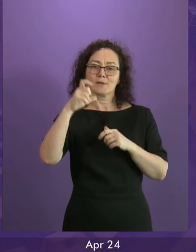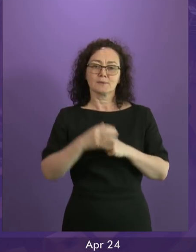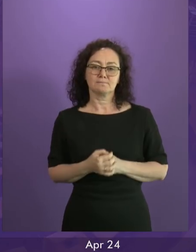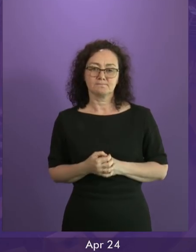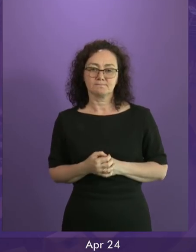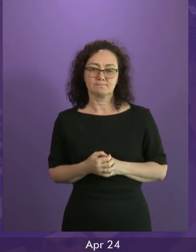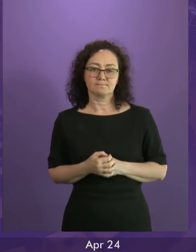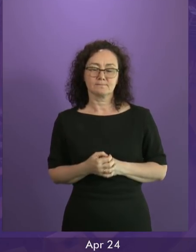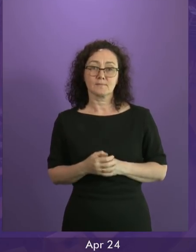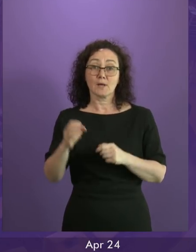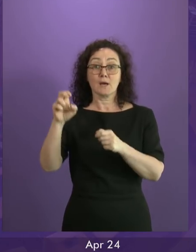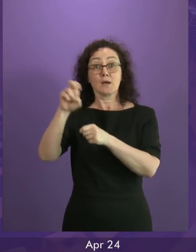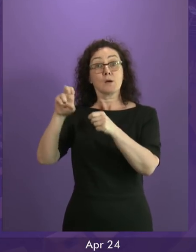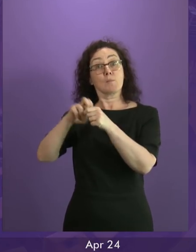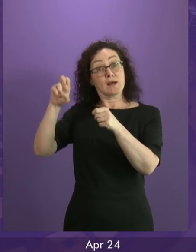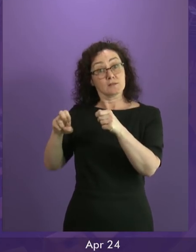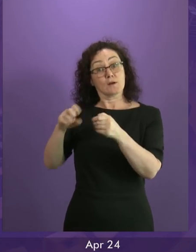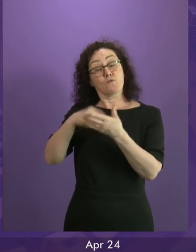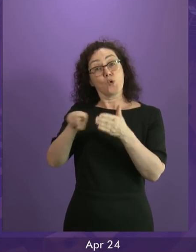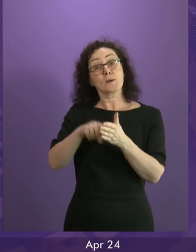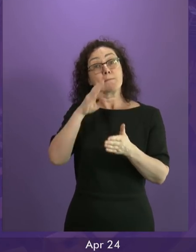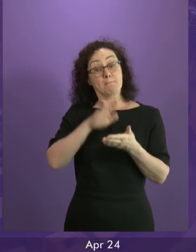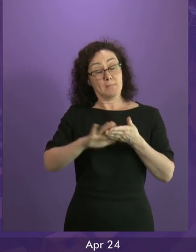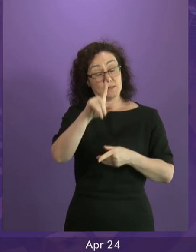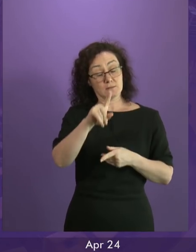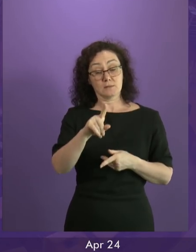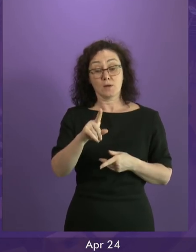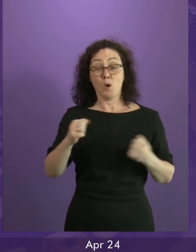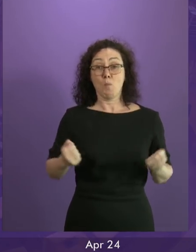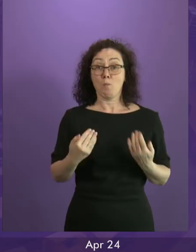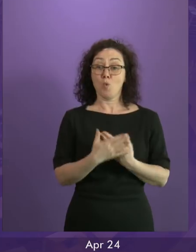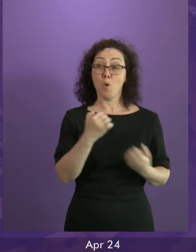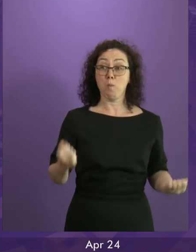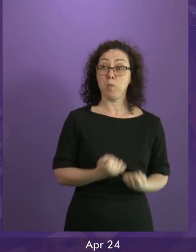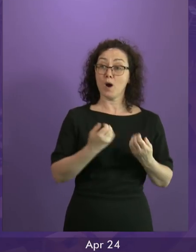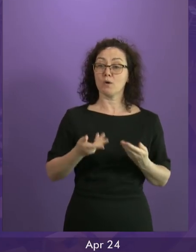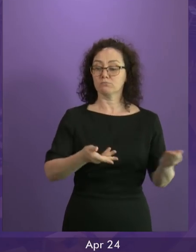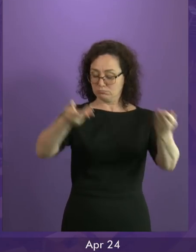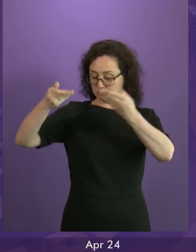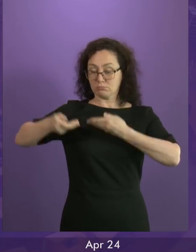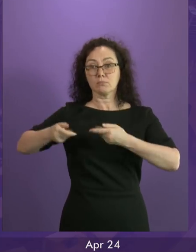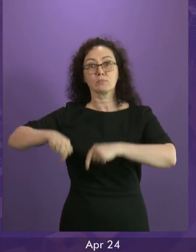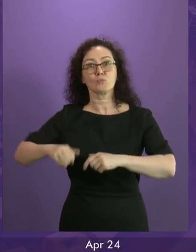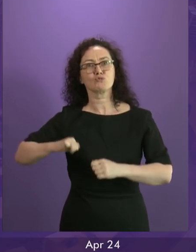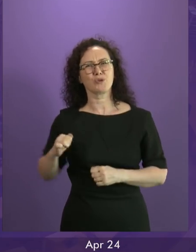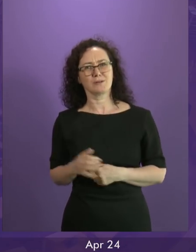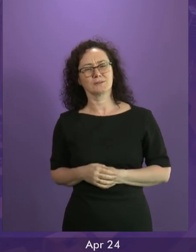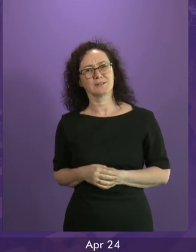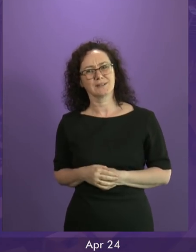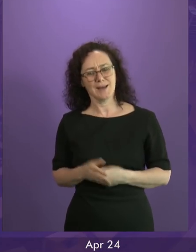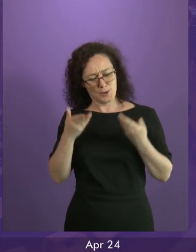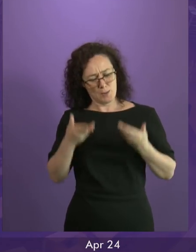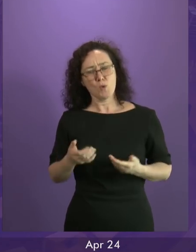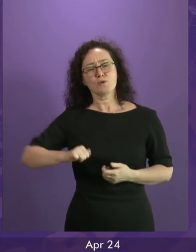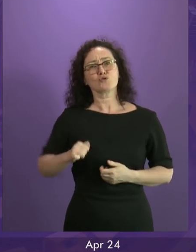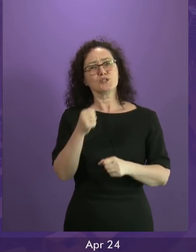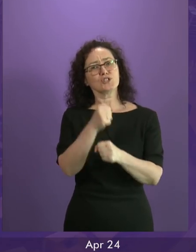more powers being transferred to this parliament, and in light of the fact that the Scottish Government isn't currently using all the powers it already